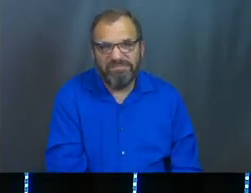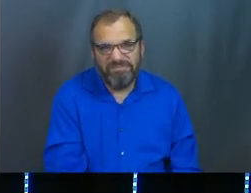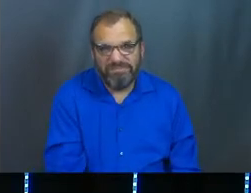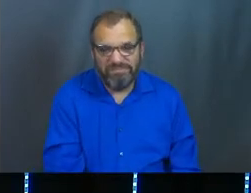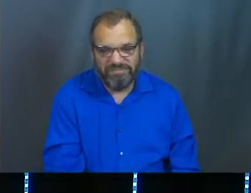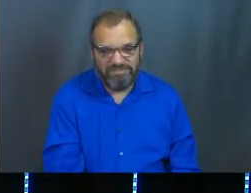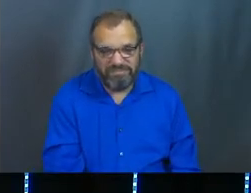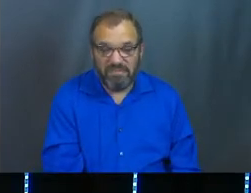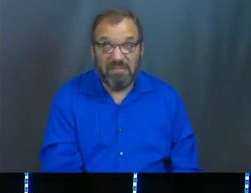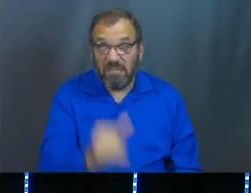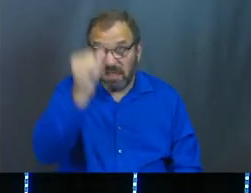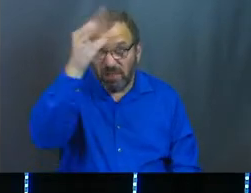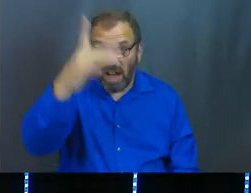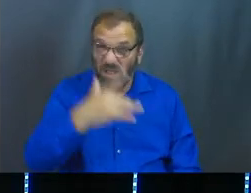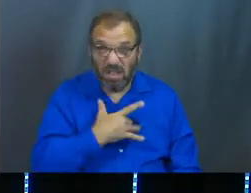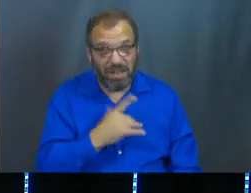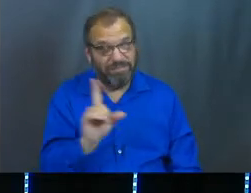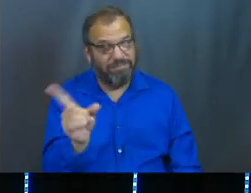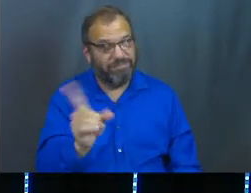That's not the heart of our father.